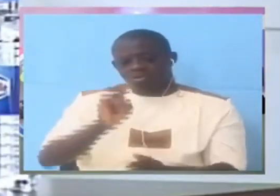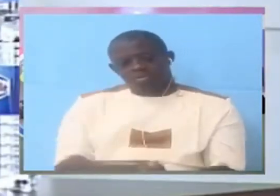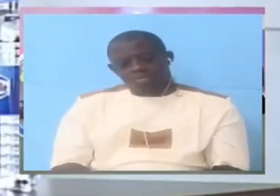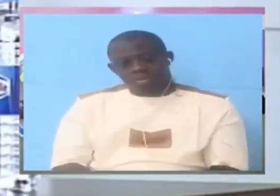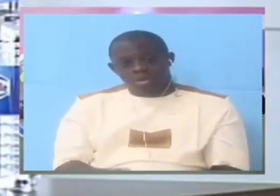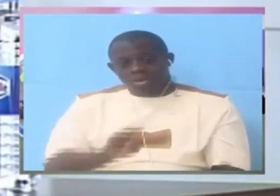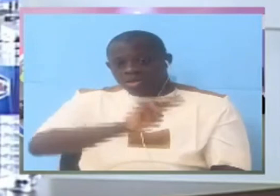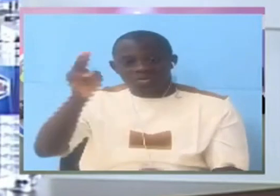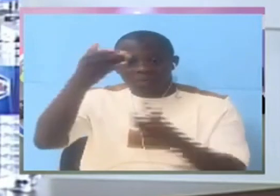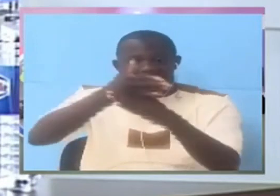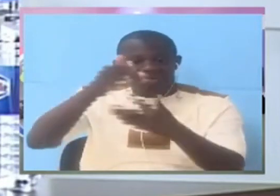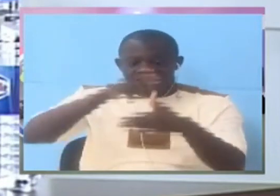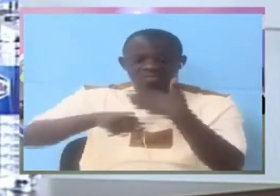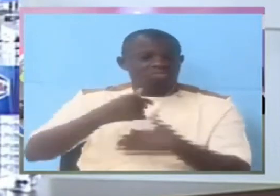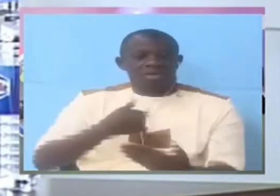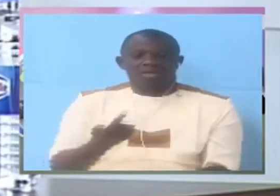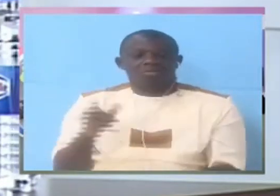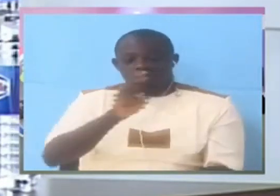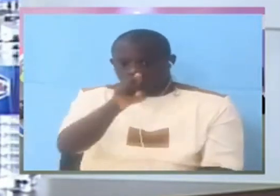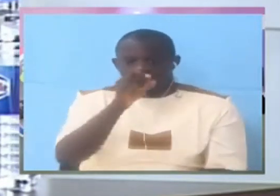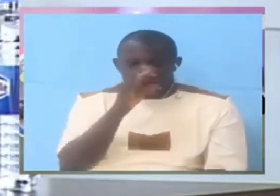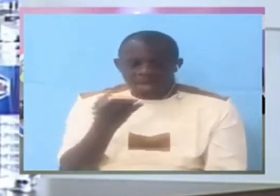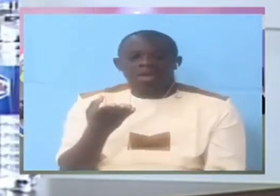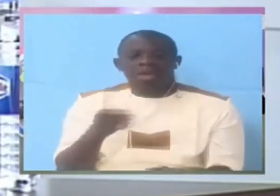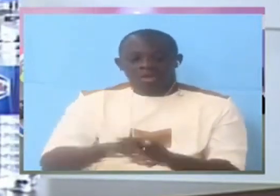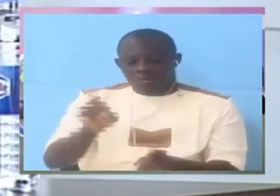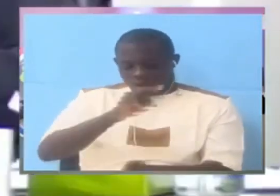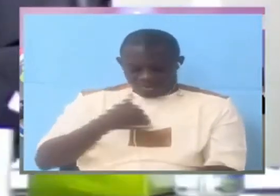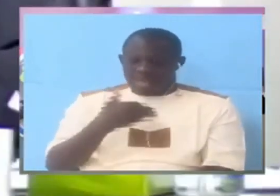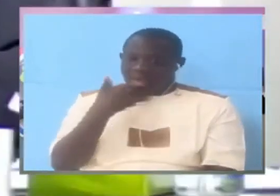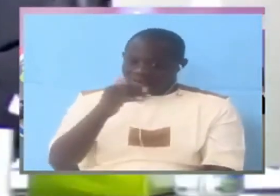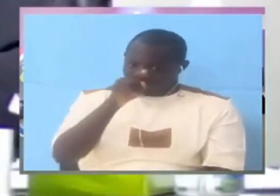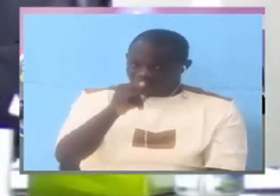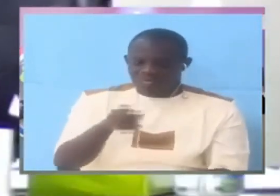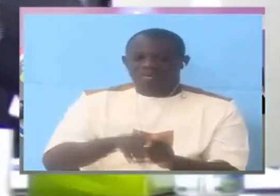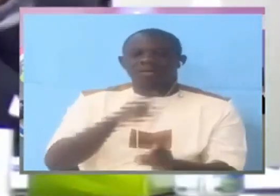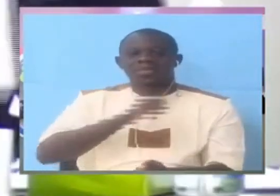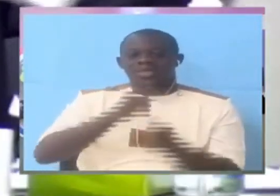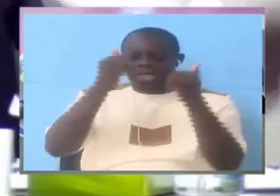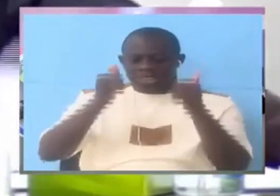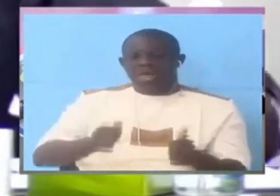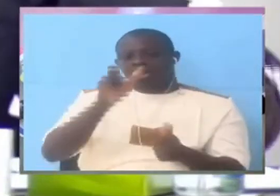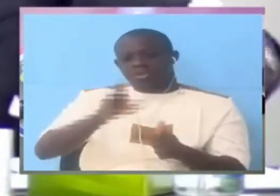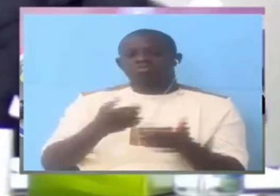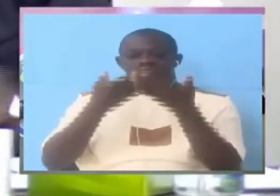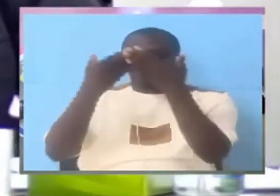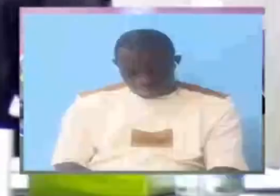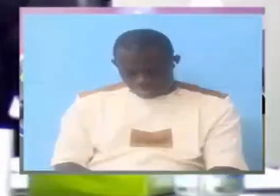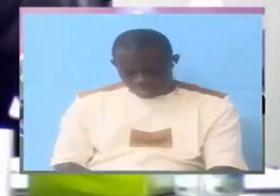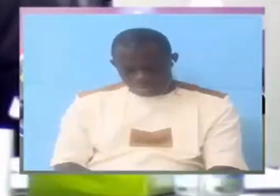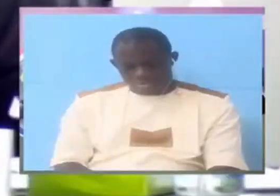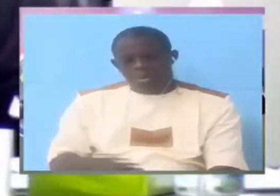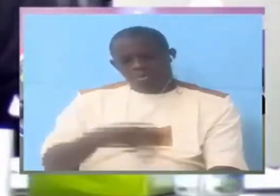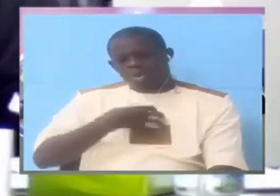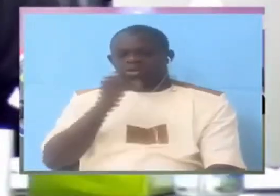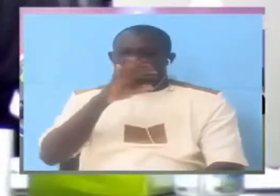They don't believe in me That's what you say That's what I'm asking you Mr. Chair I hand over to you Thank you very much Yeah